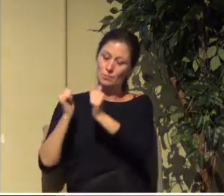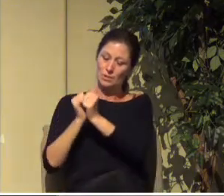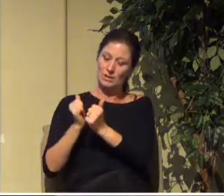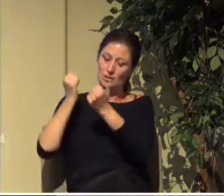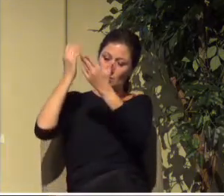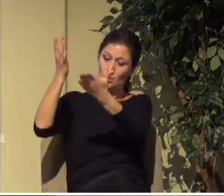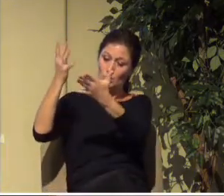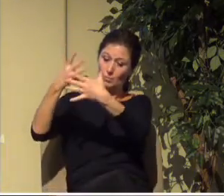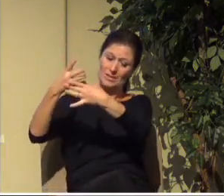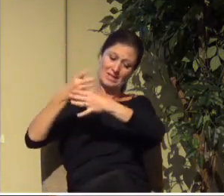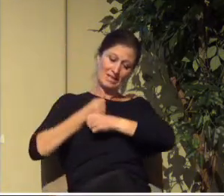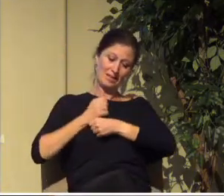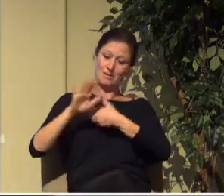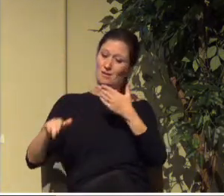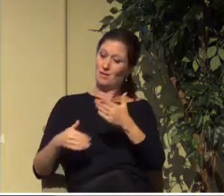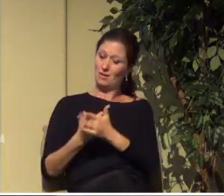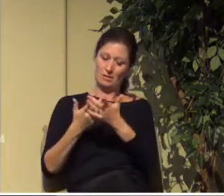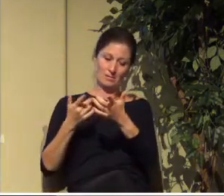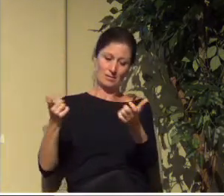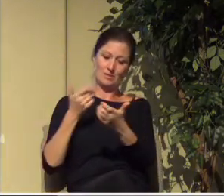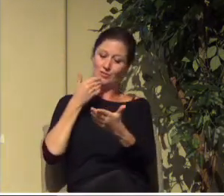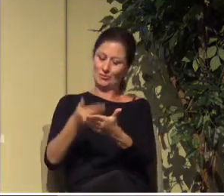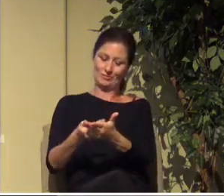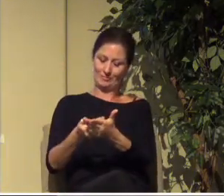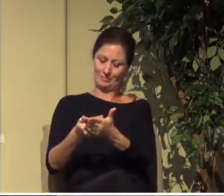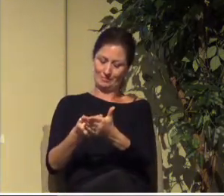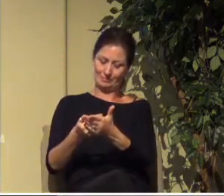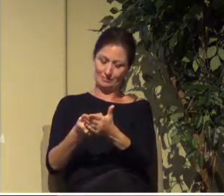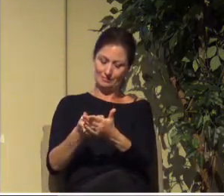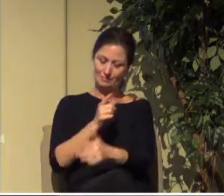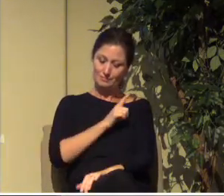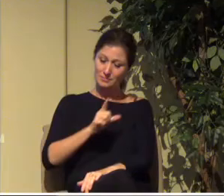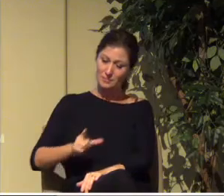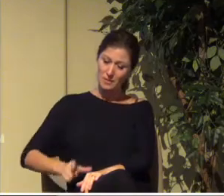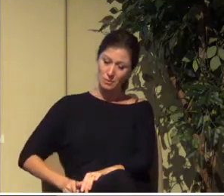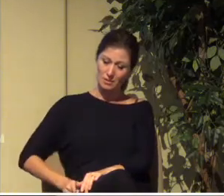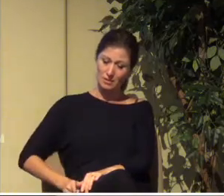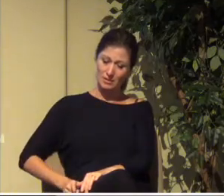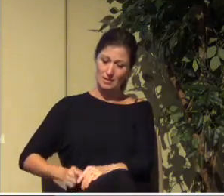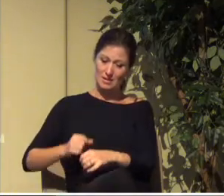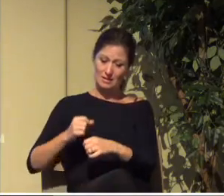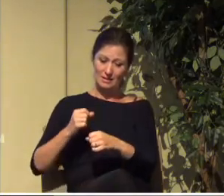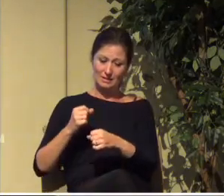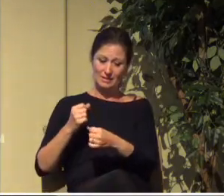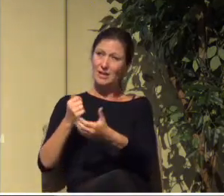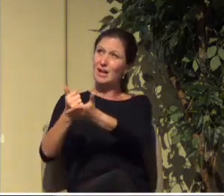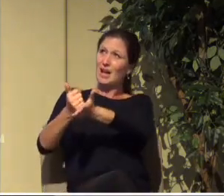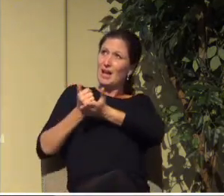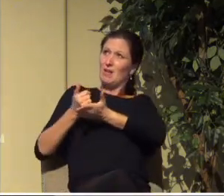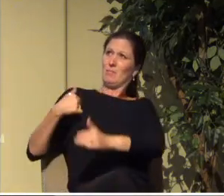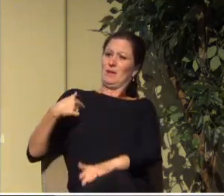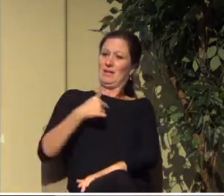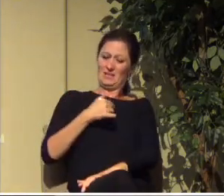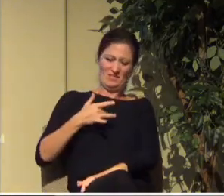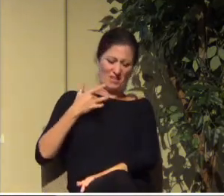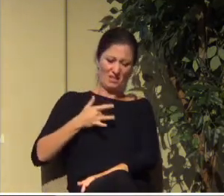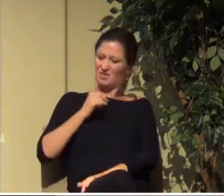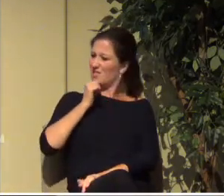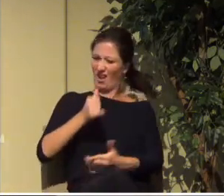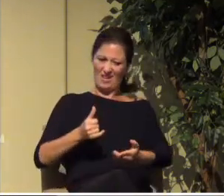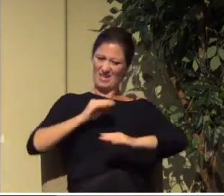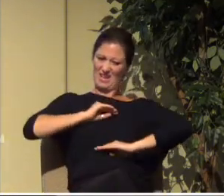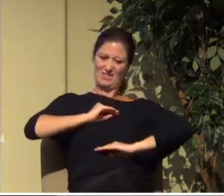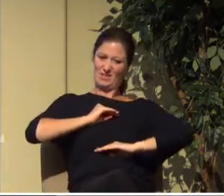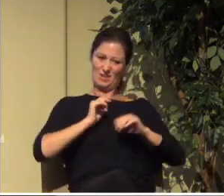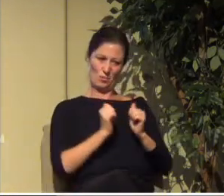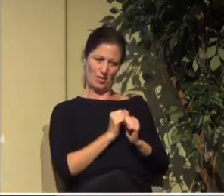we get everything good Lord would you make us dissatisfied with lesser offers